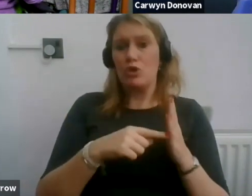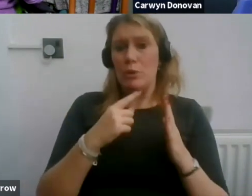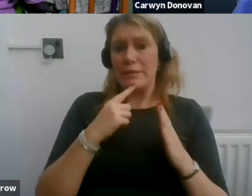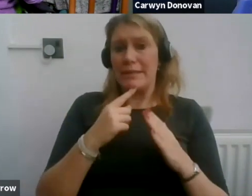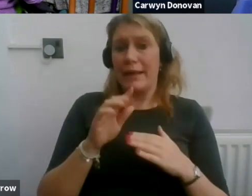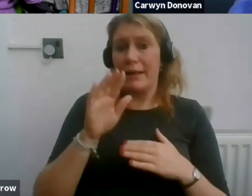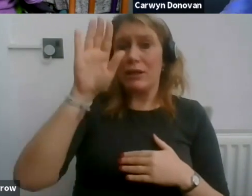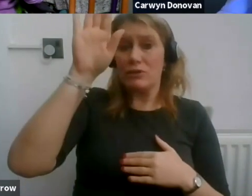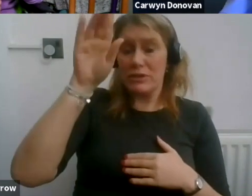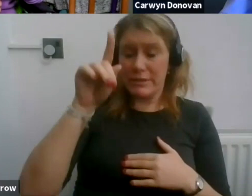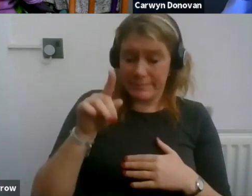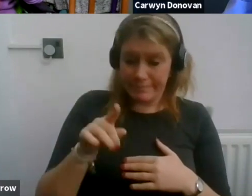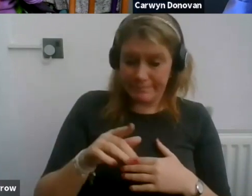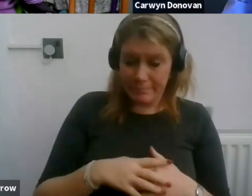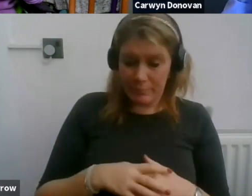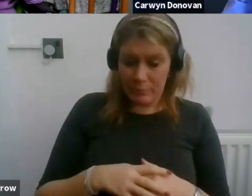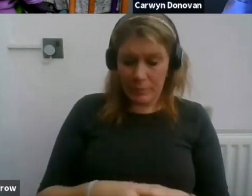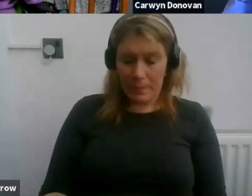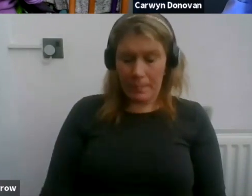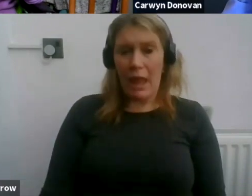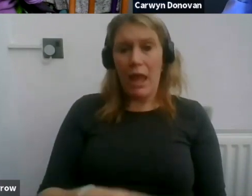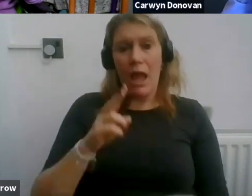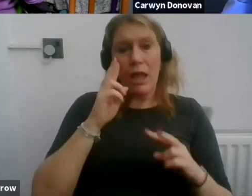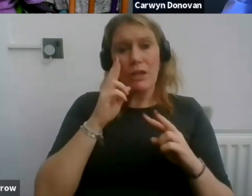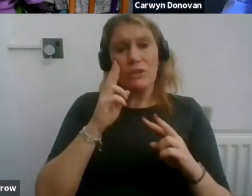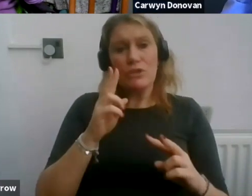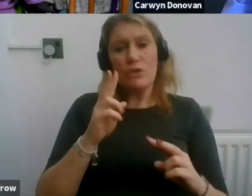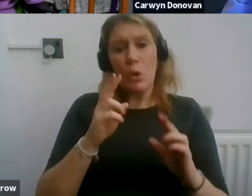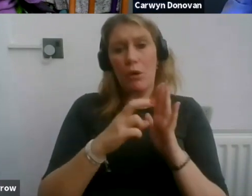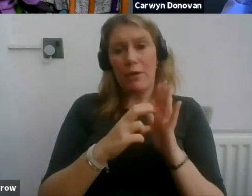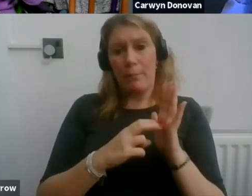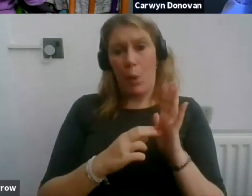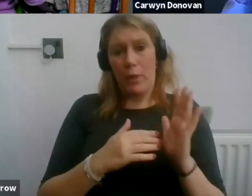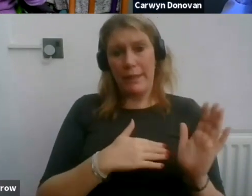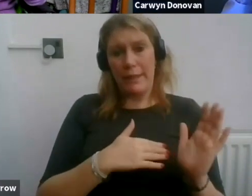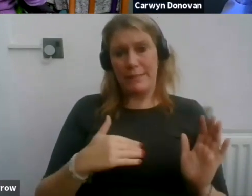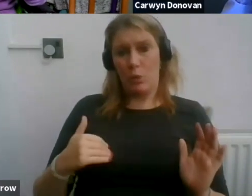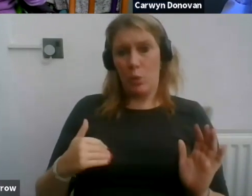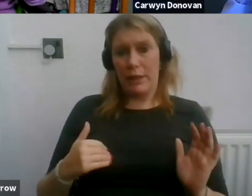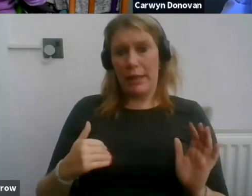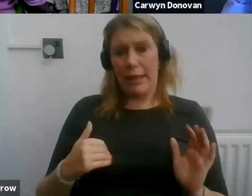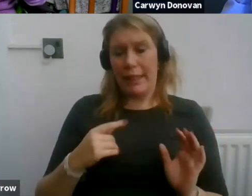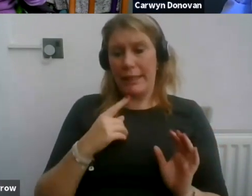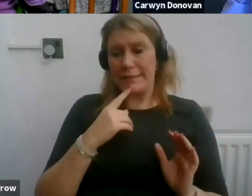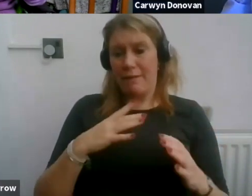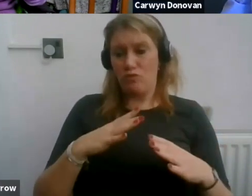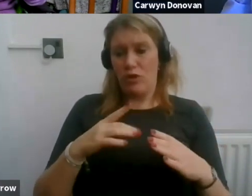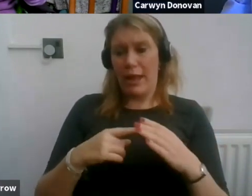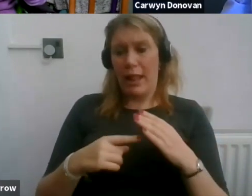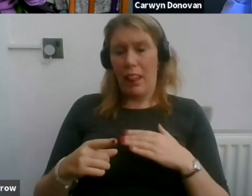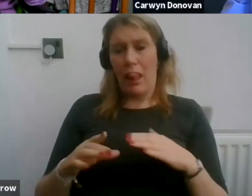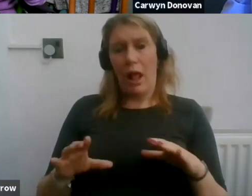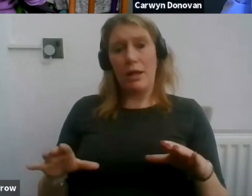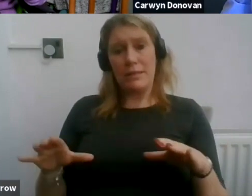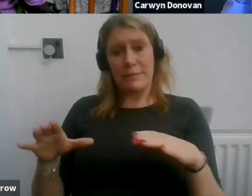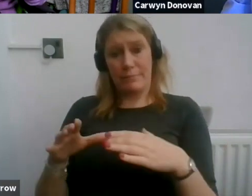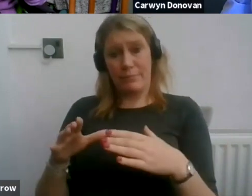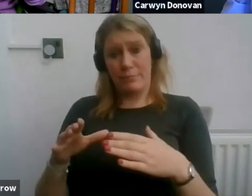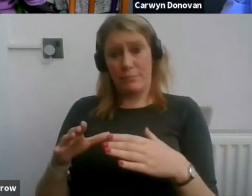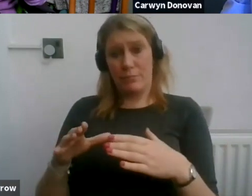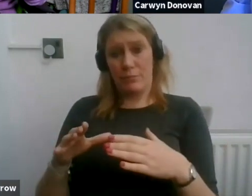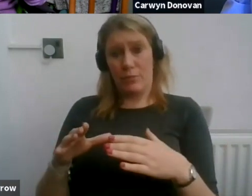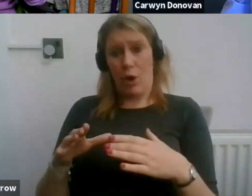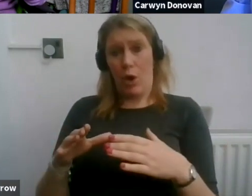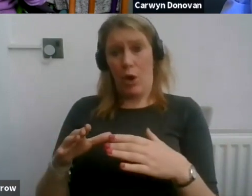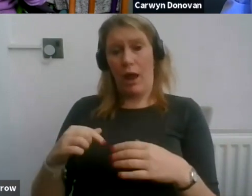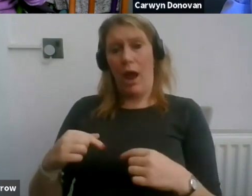come in there, Carwin? Of I saw a report this morning that some freelance crew members on I'm a Celebrity